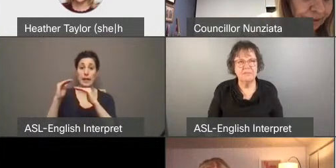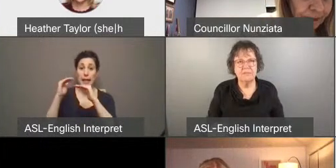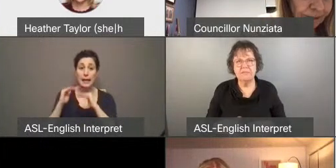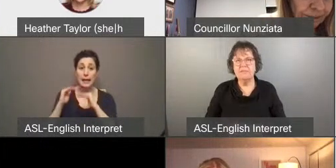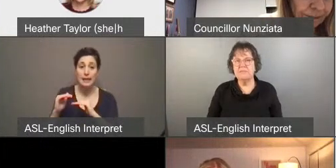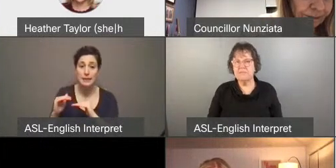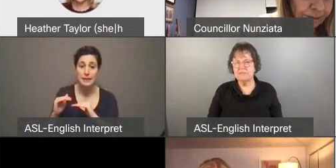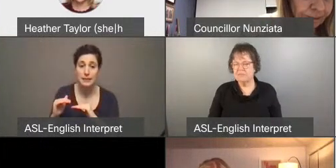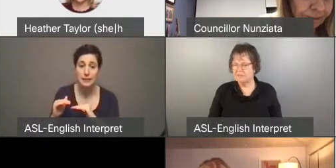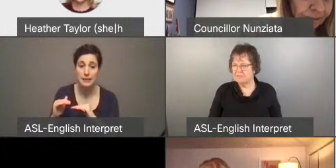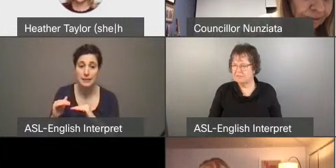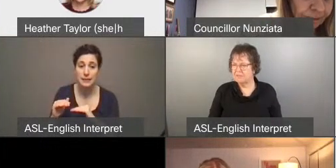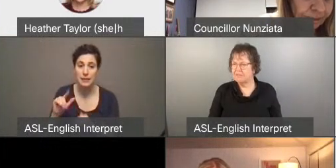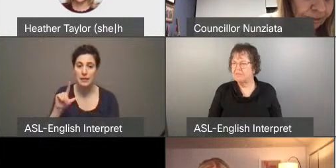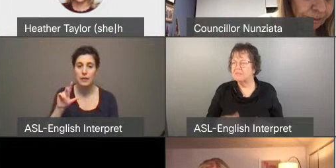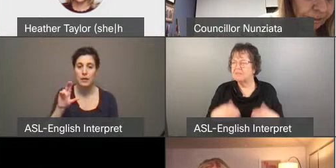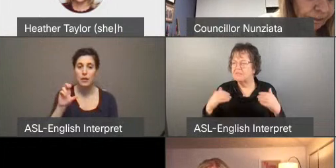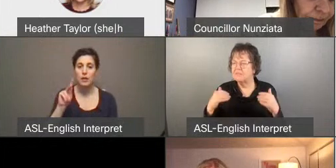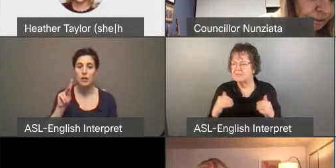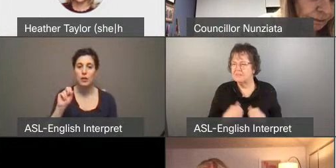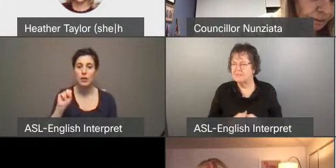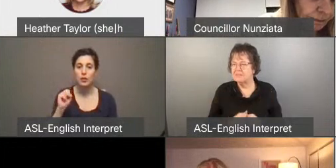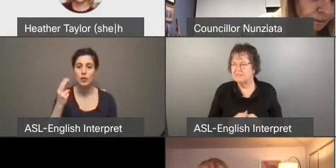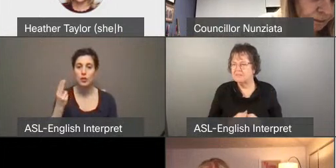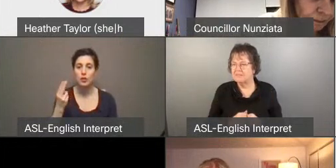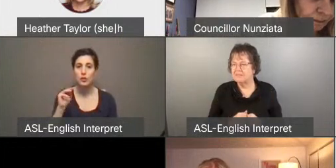Next, Lukshmonen Puniyamorthi.